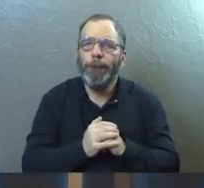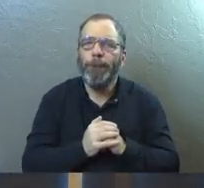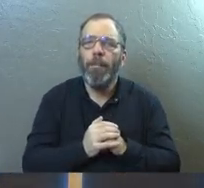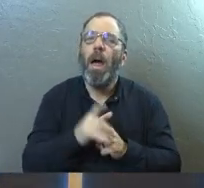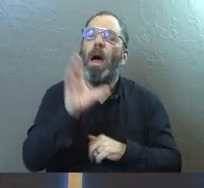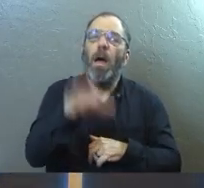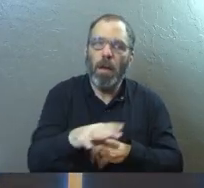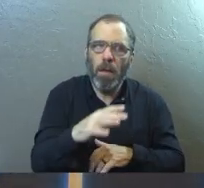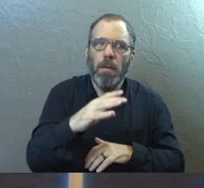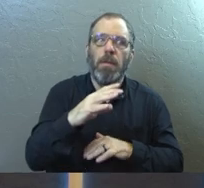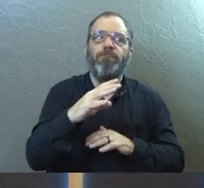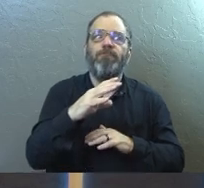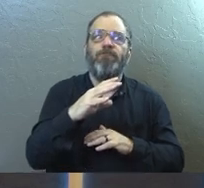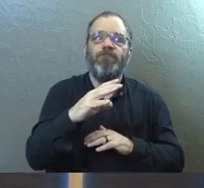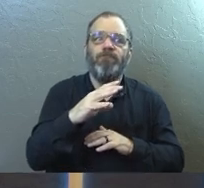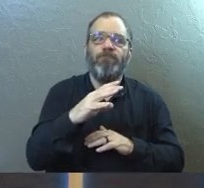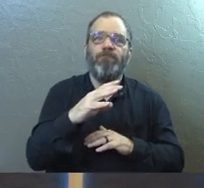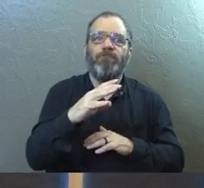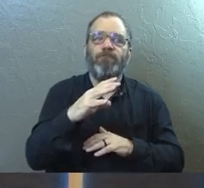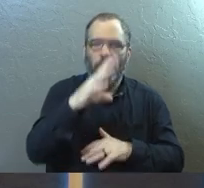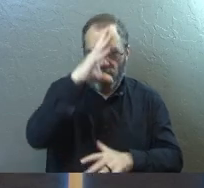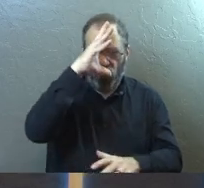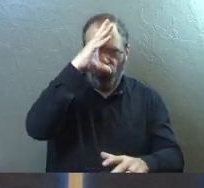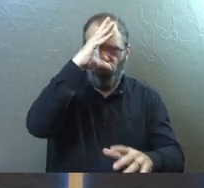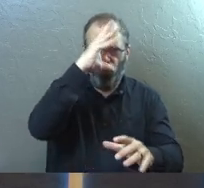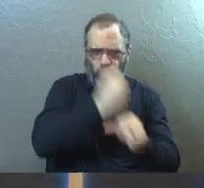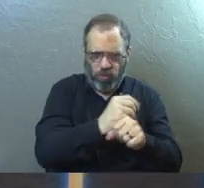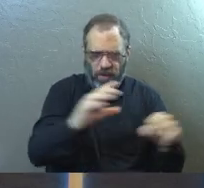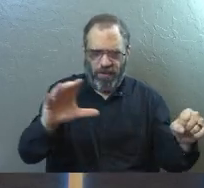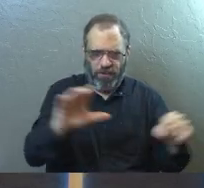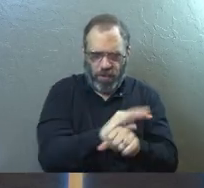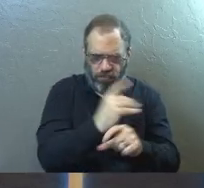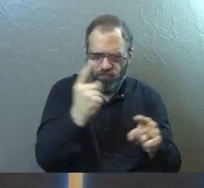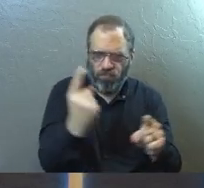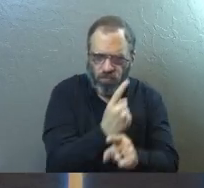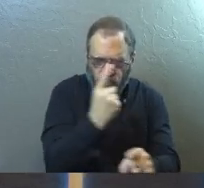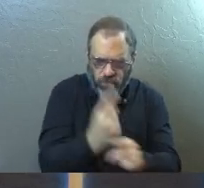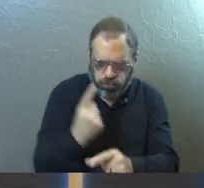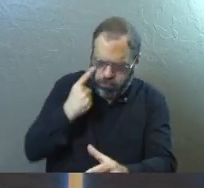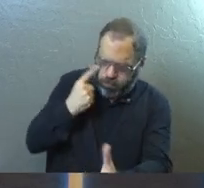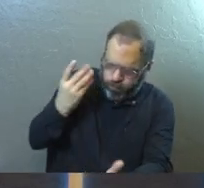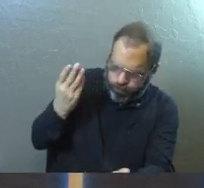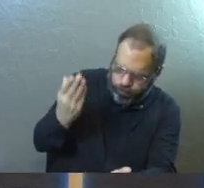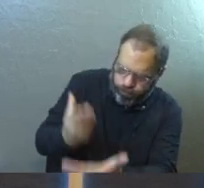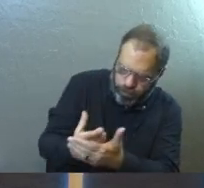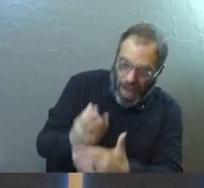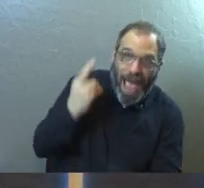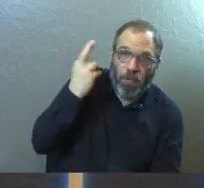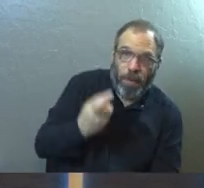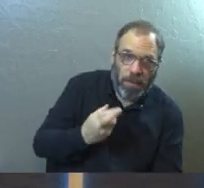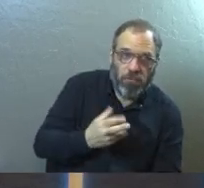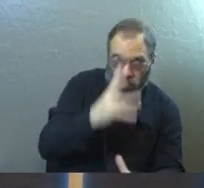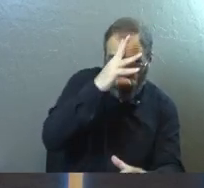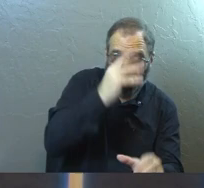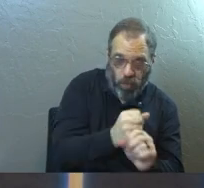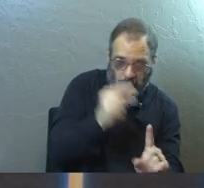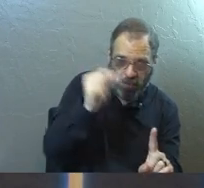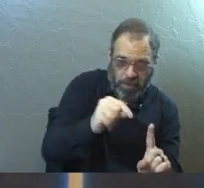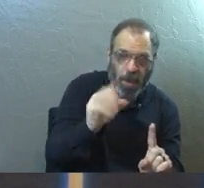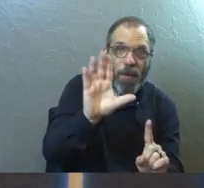We're supposed to be able to extend trust when it's appropriate, when we have evidence and reason to do so.